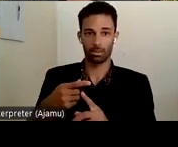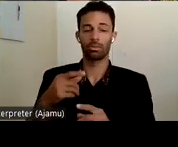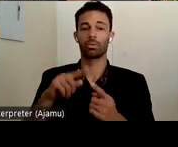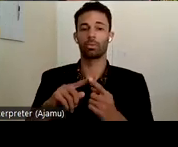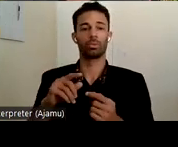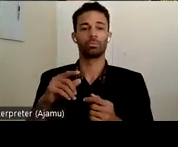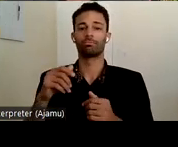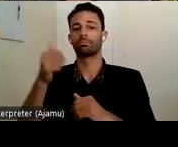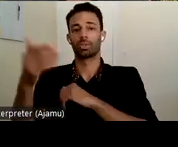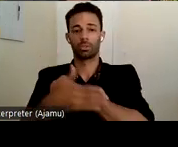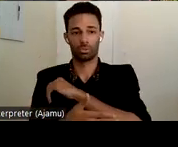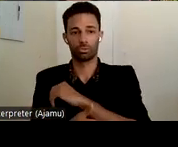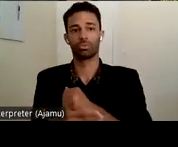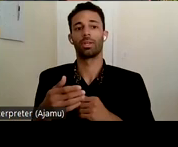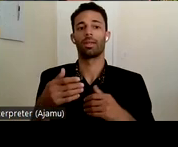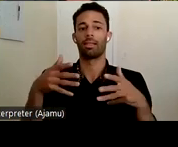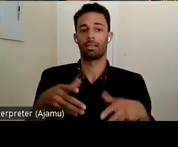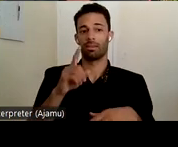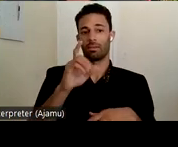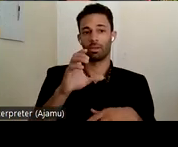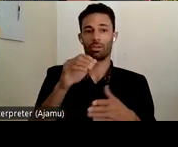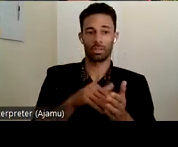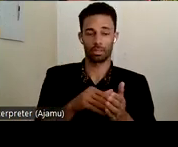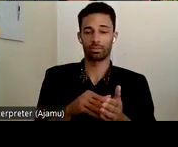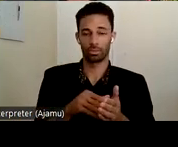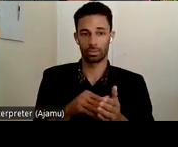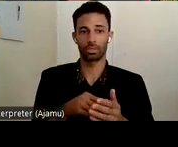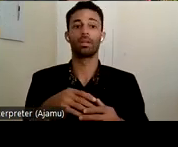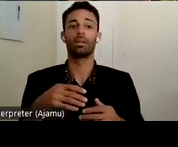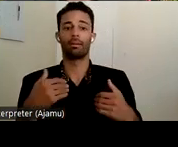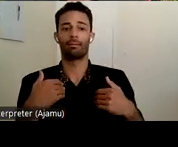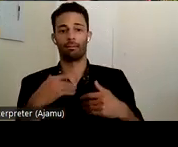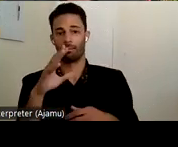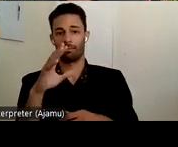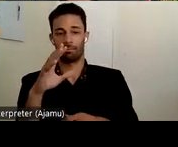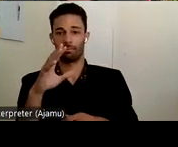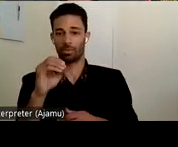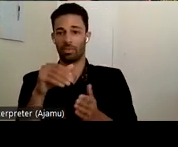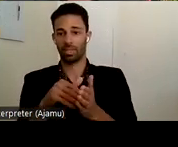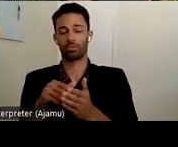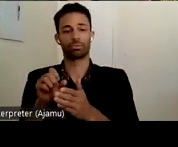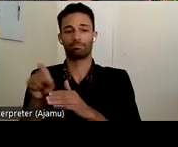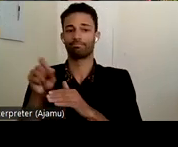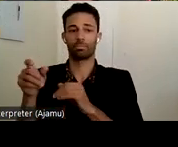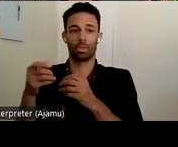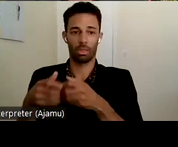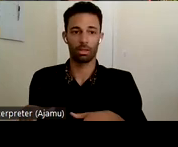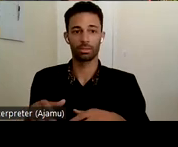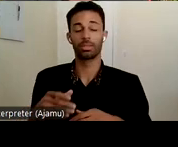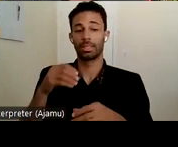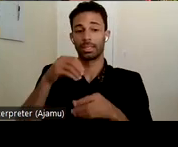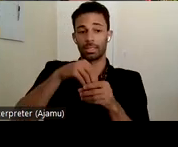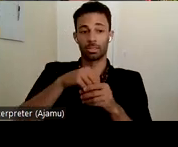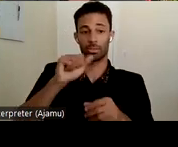lost $50,000 thus far. Ted's interior apartment is inaccessible because of clutter and he received a recent eviction